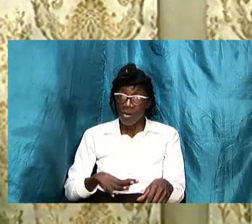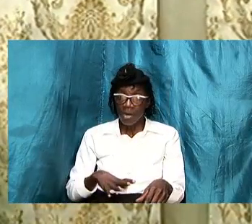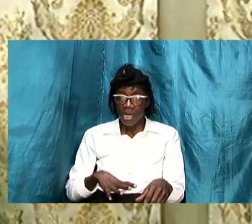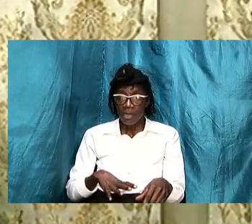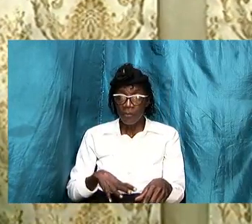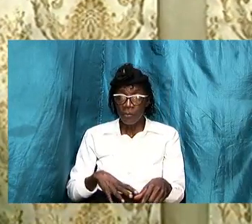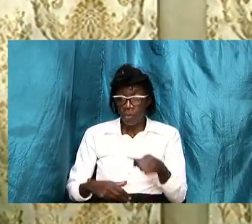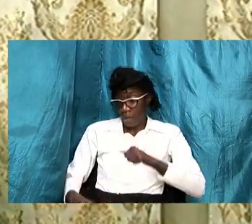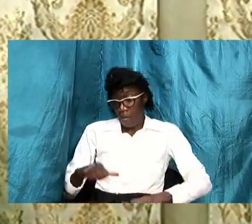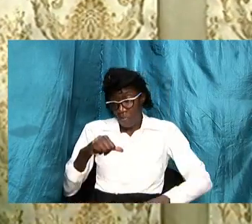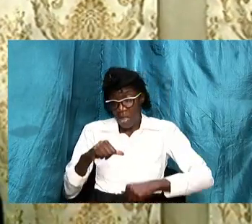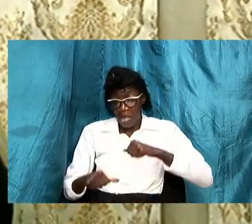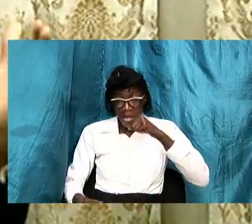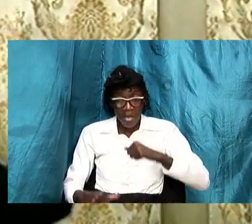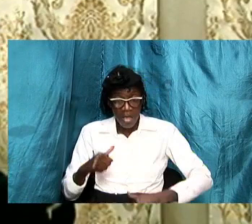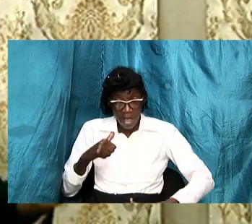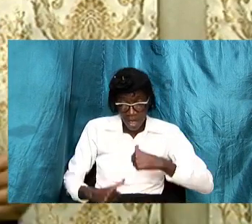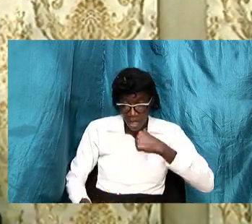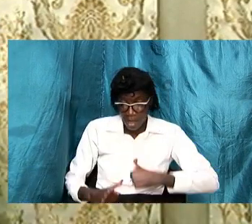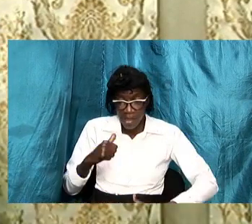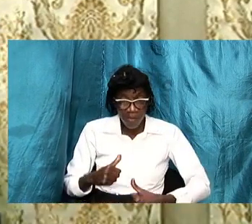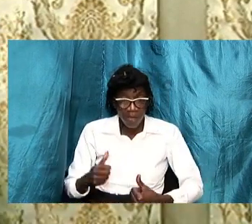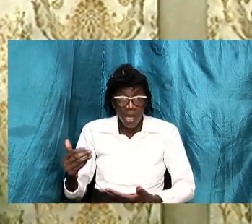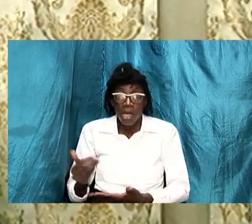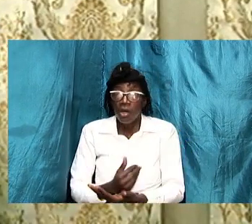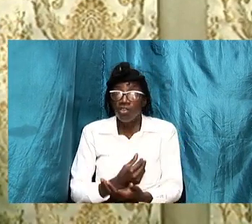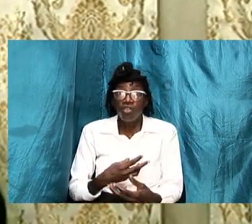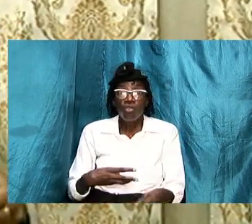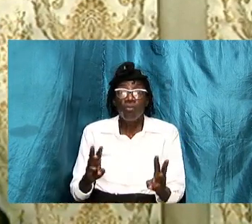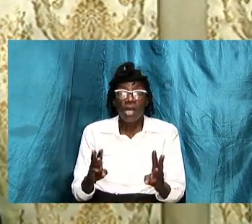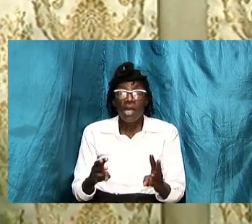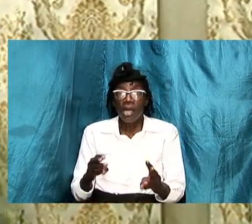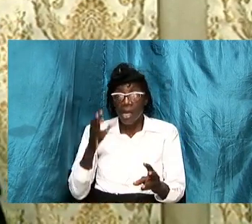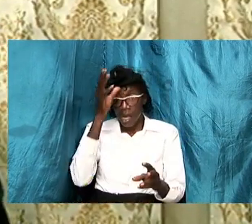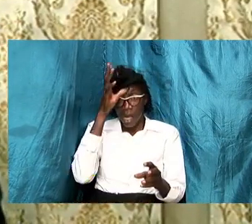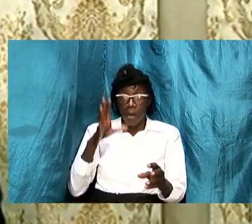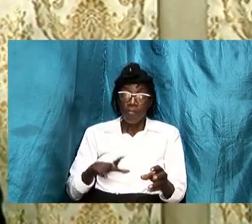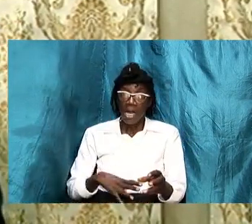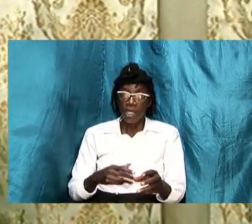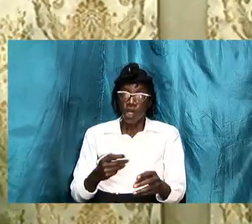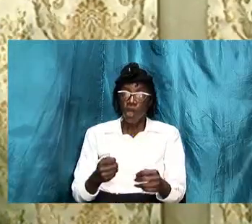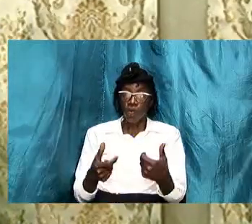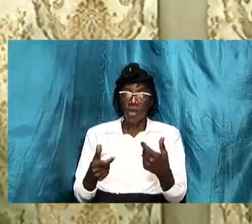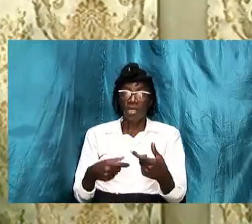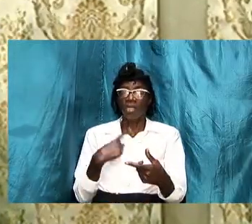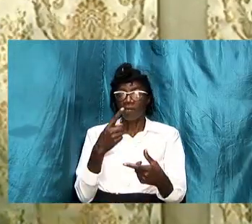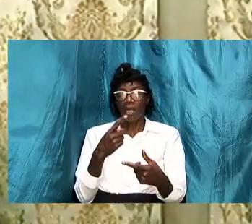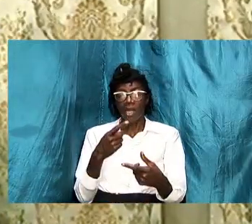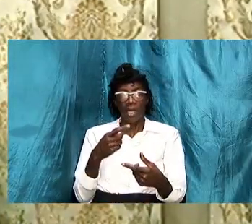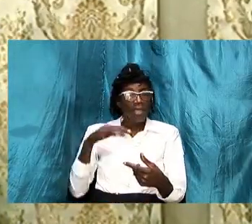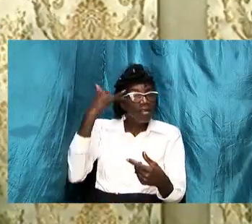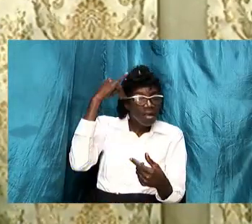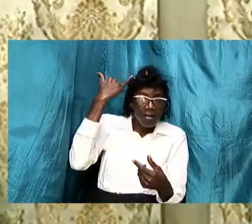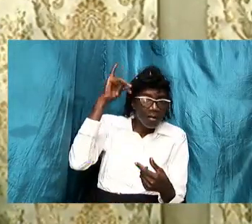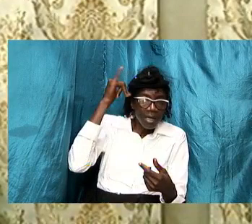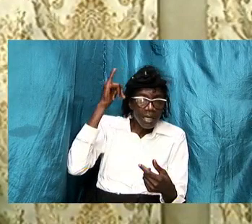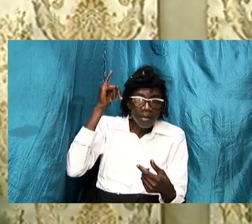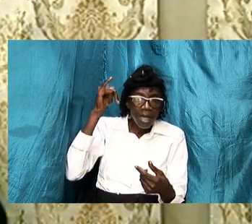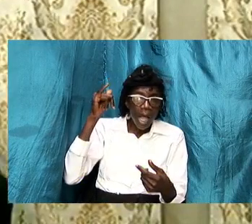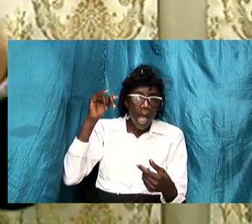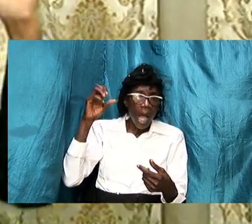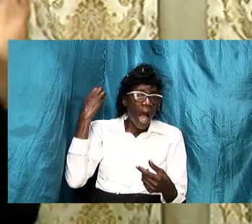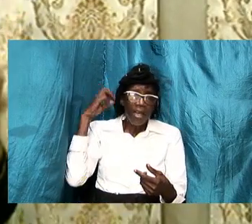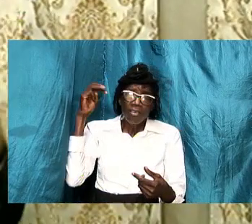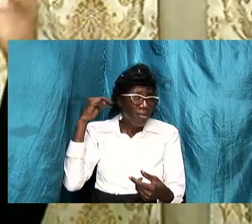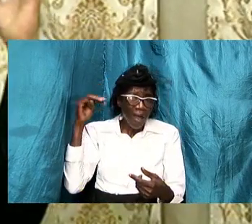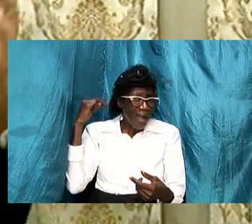whatever the term is a man might be quick to say she's so crazy and she make nice for every little